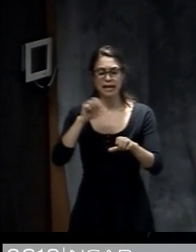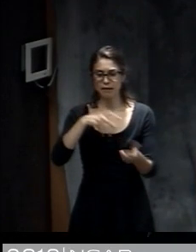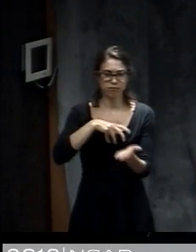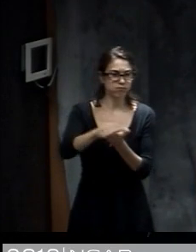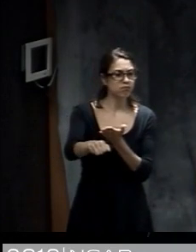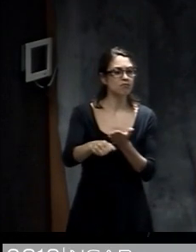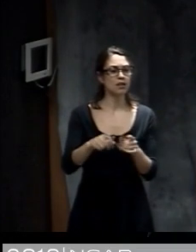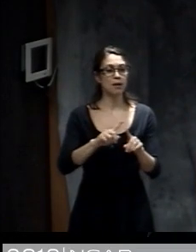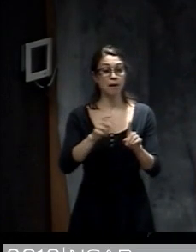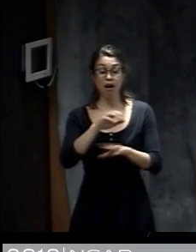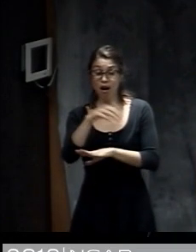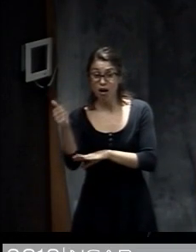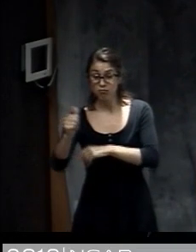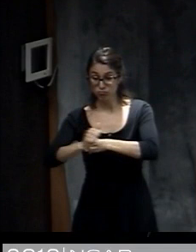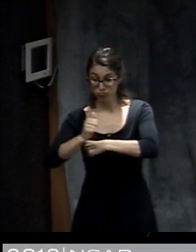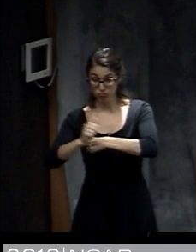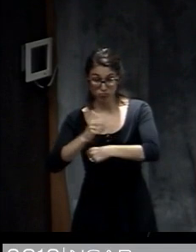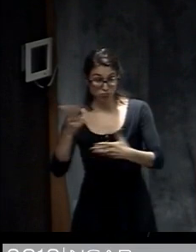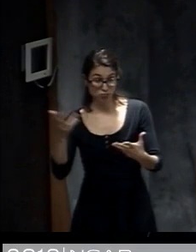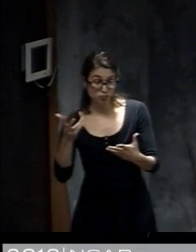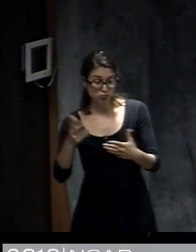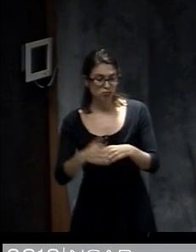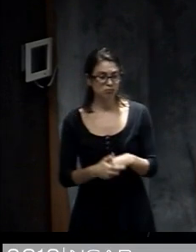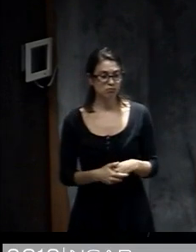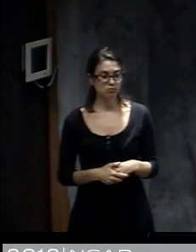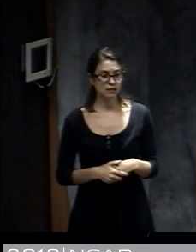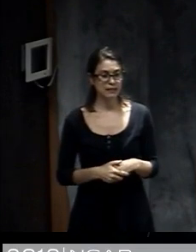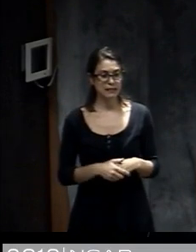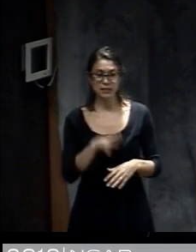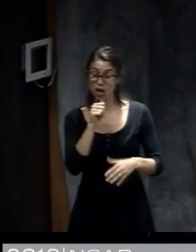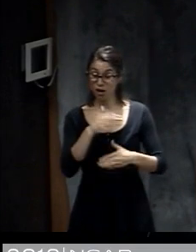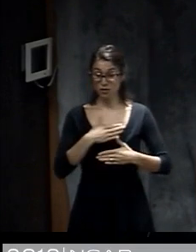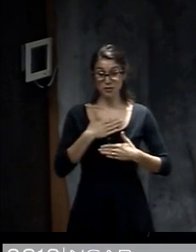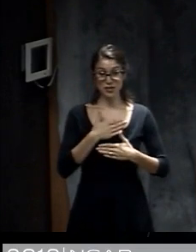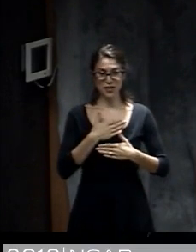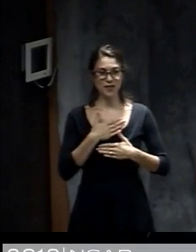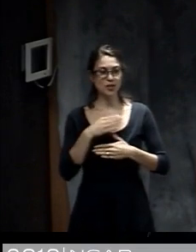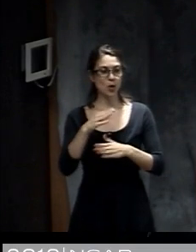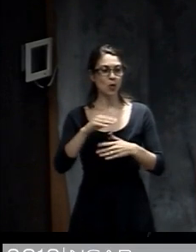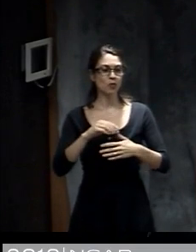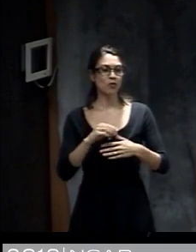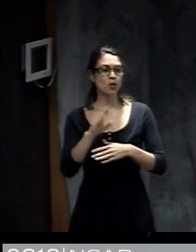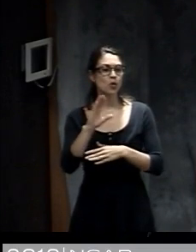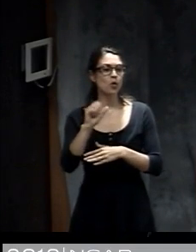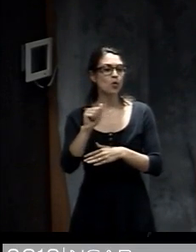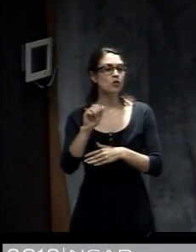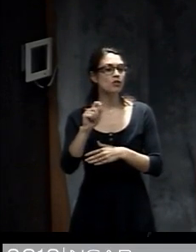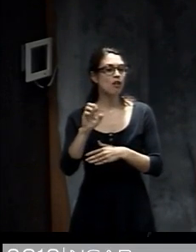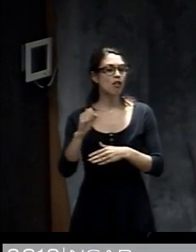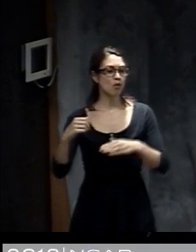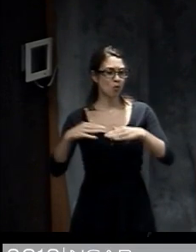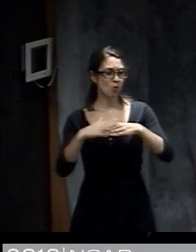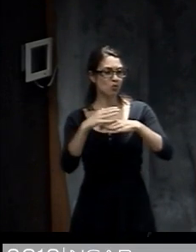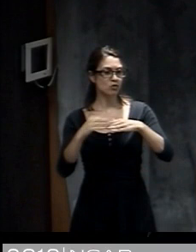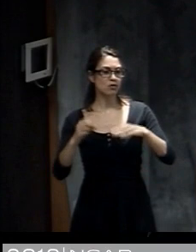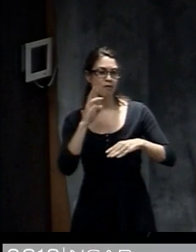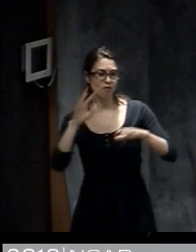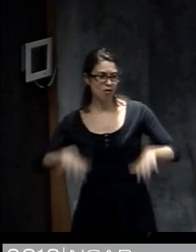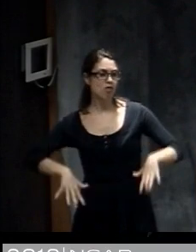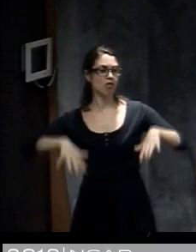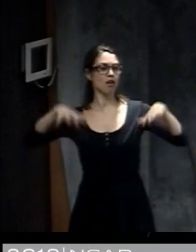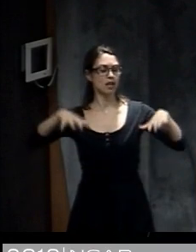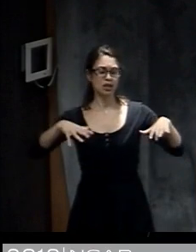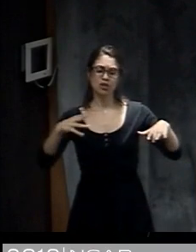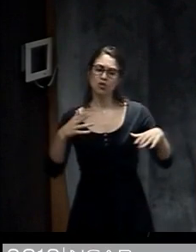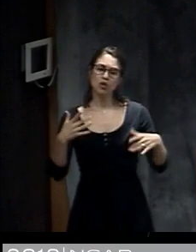Another major hazard that's less well appreciated often is the coastal flooding from storm surge, which as I talked about, was a huge hazard